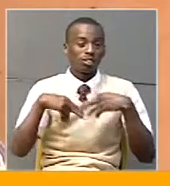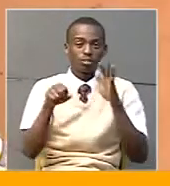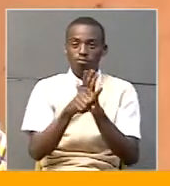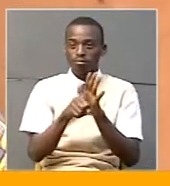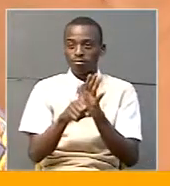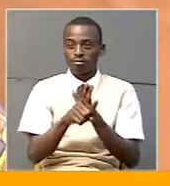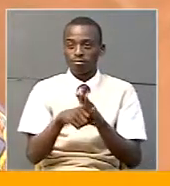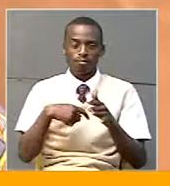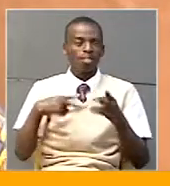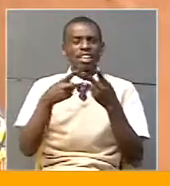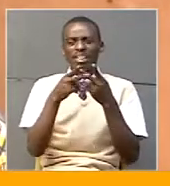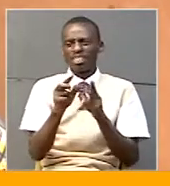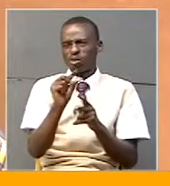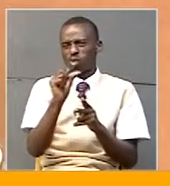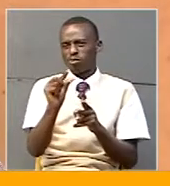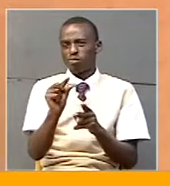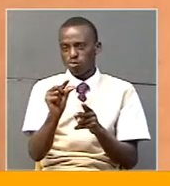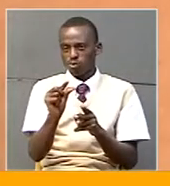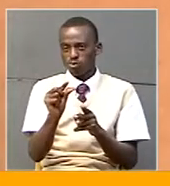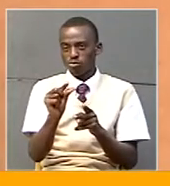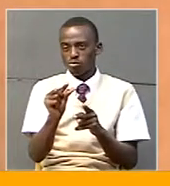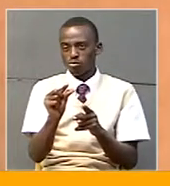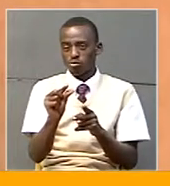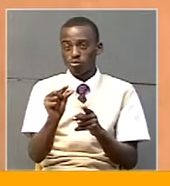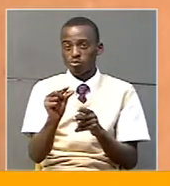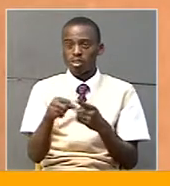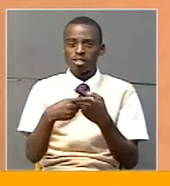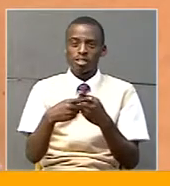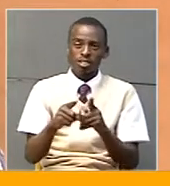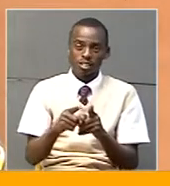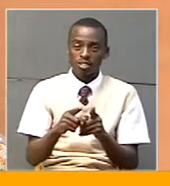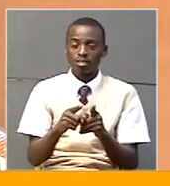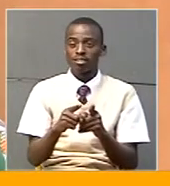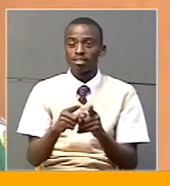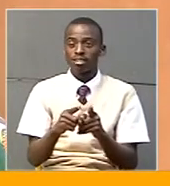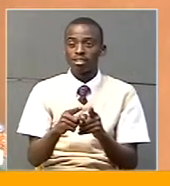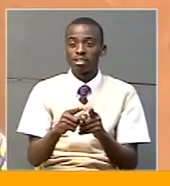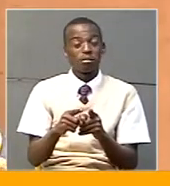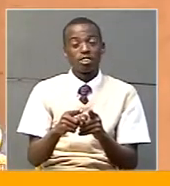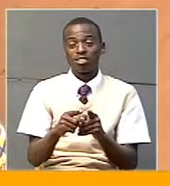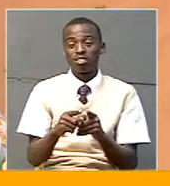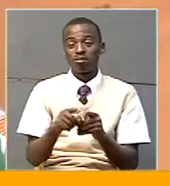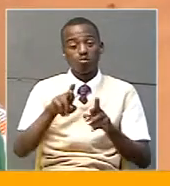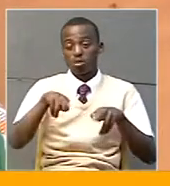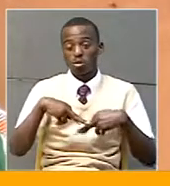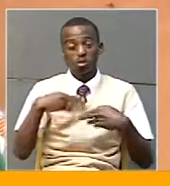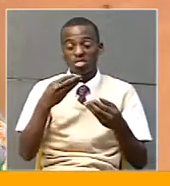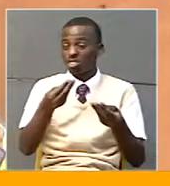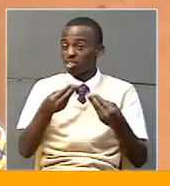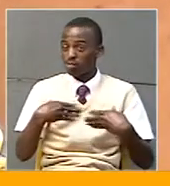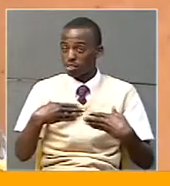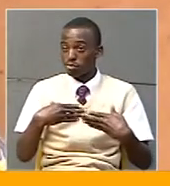I started with a few animals and this time the animals have increased, at least it has given